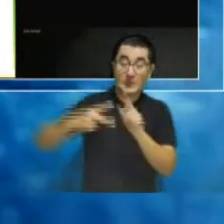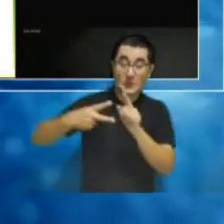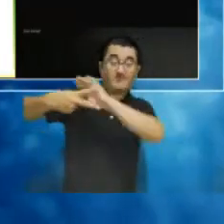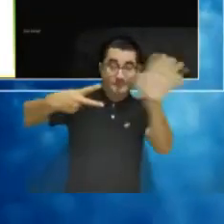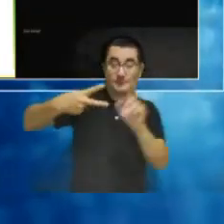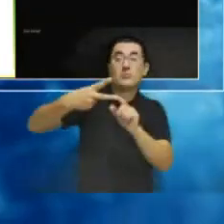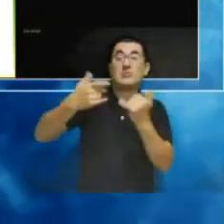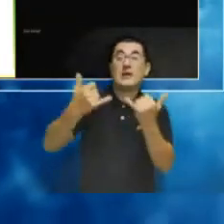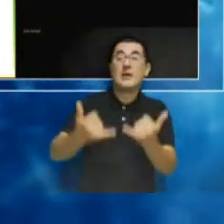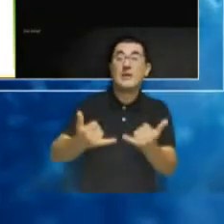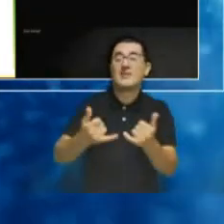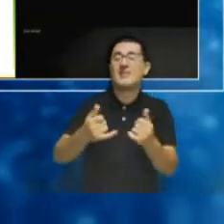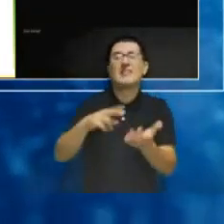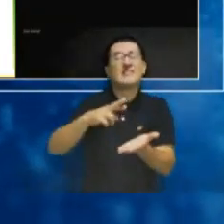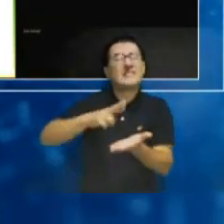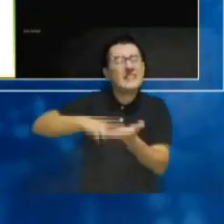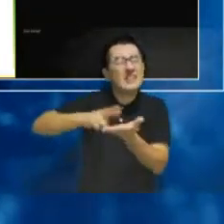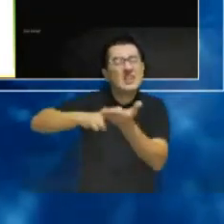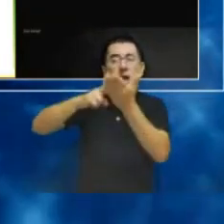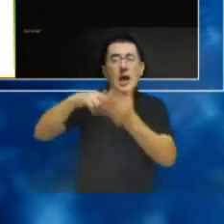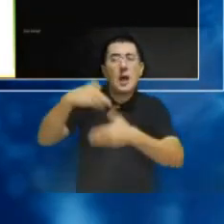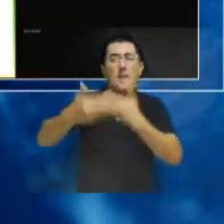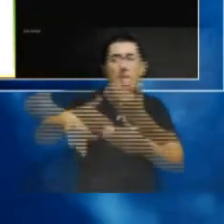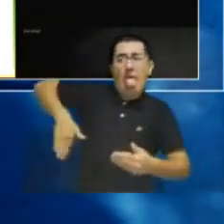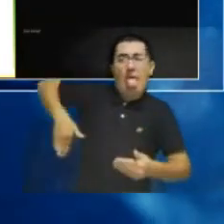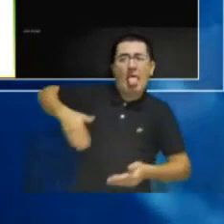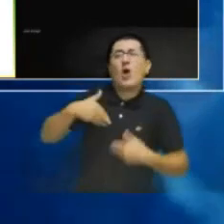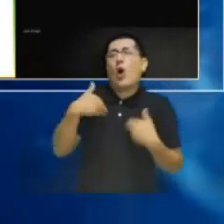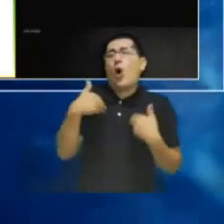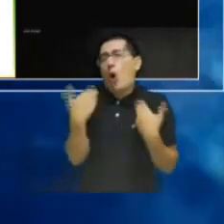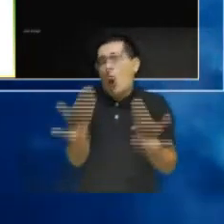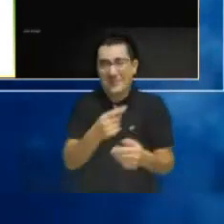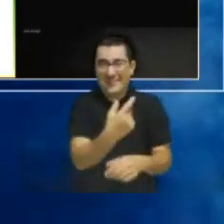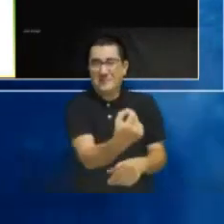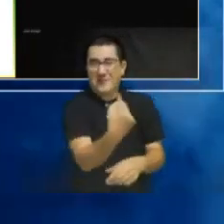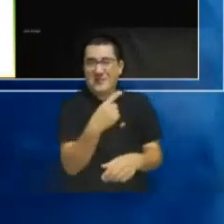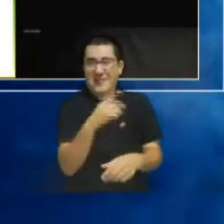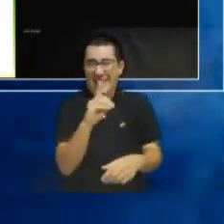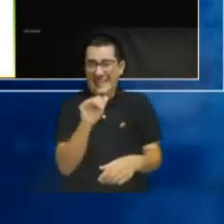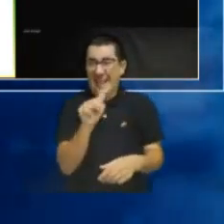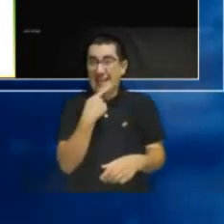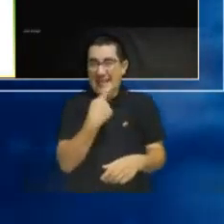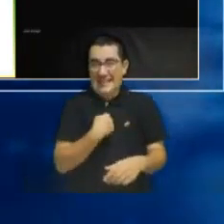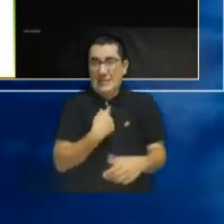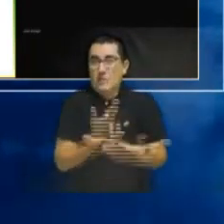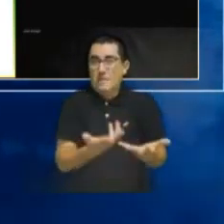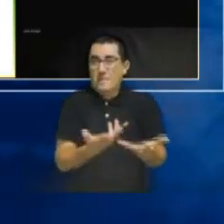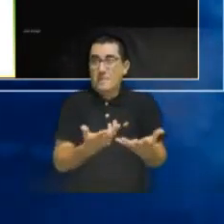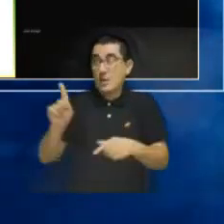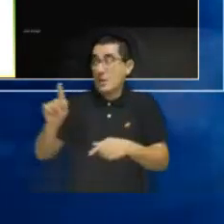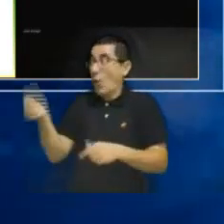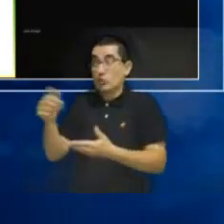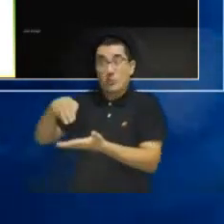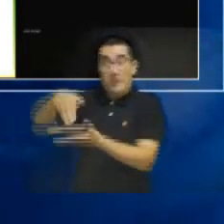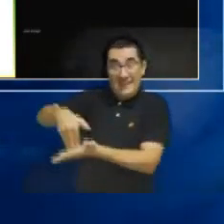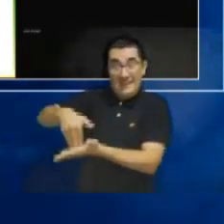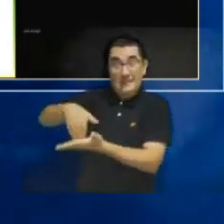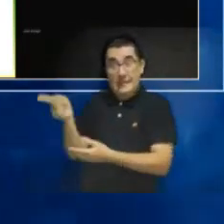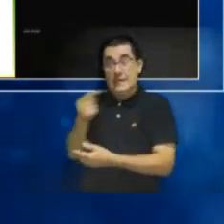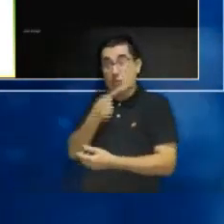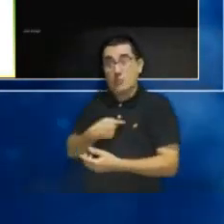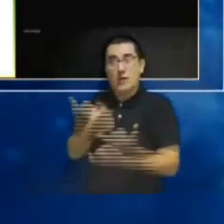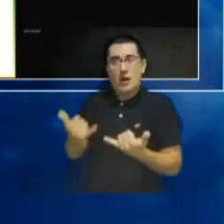have been done to recover that loss of ground, of example. One of the panelists mentioned that, and that is